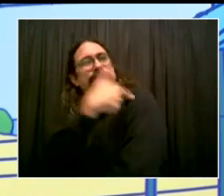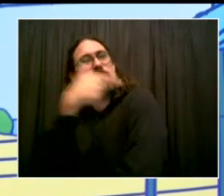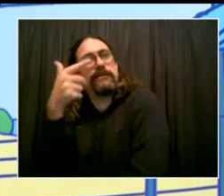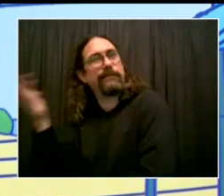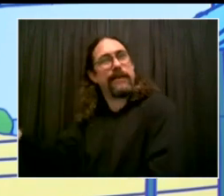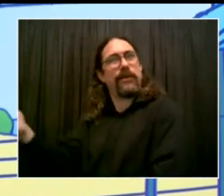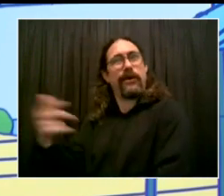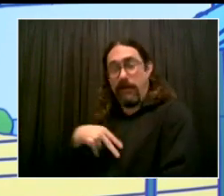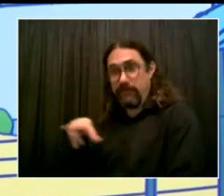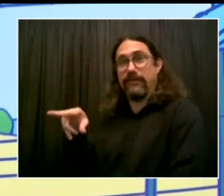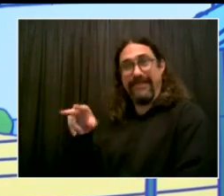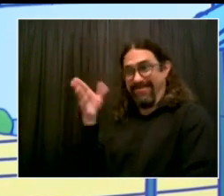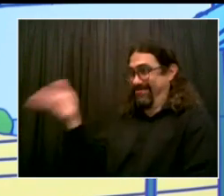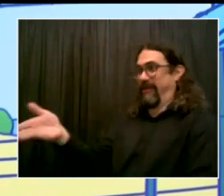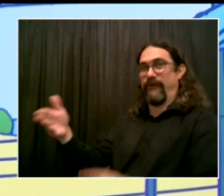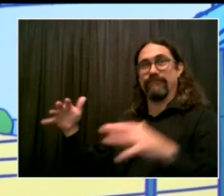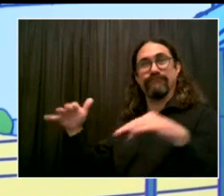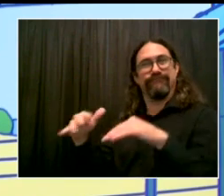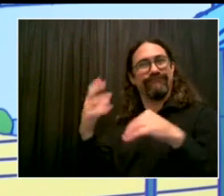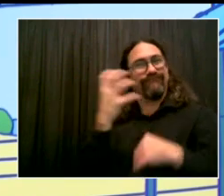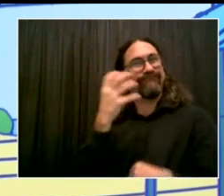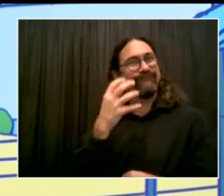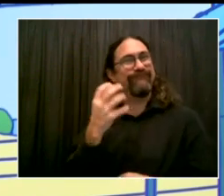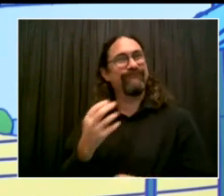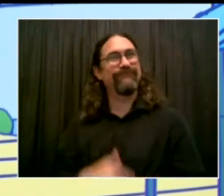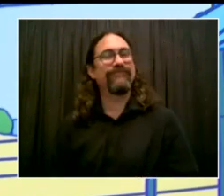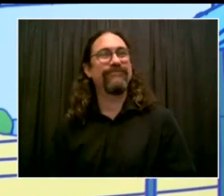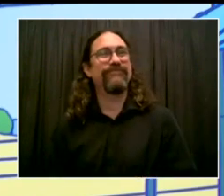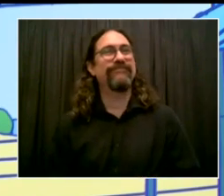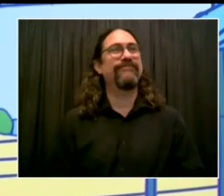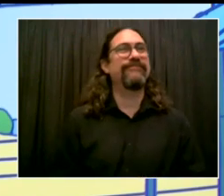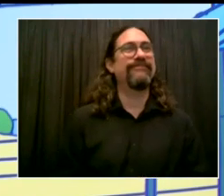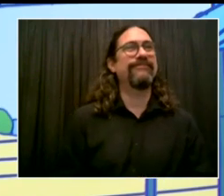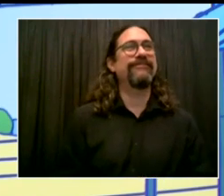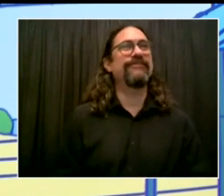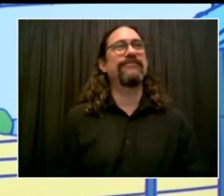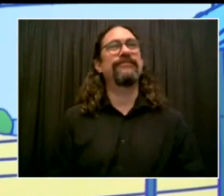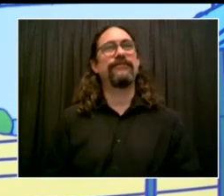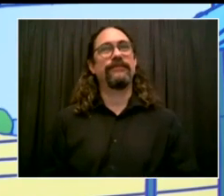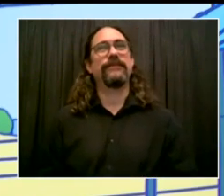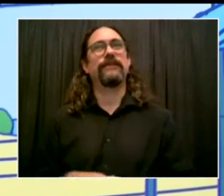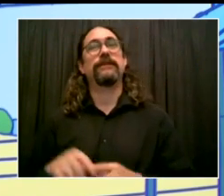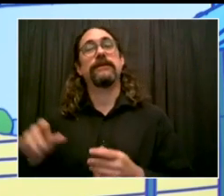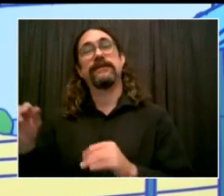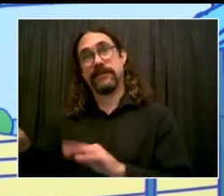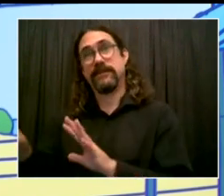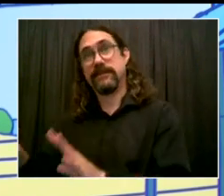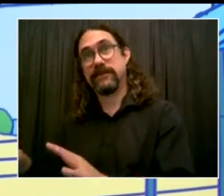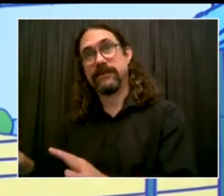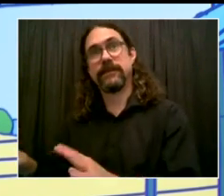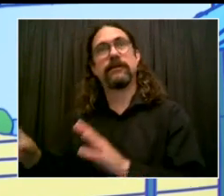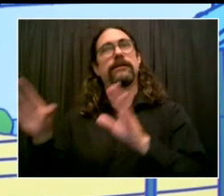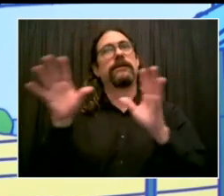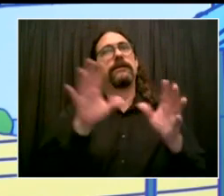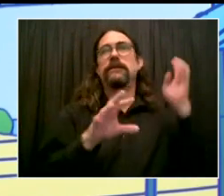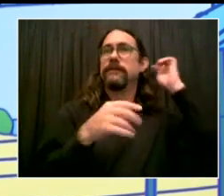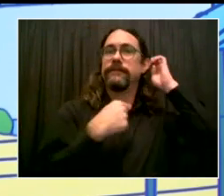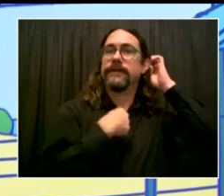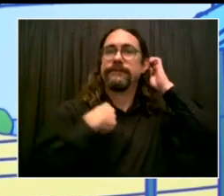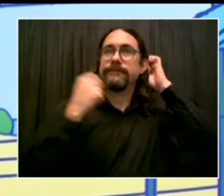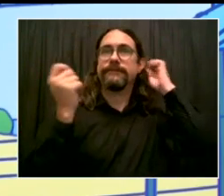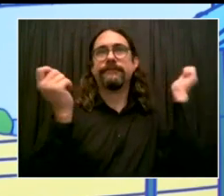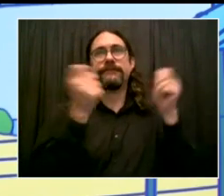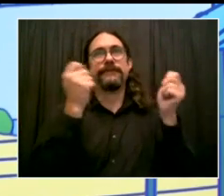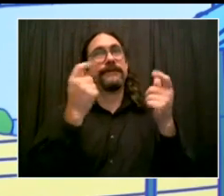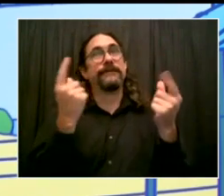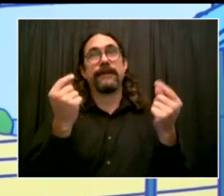on baseball, professional baseball, returning to Staten Island. I won't scoop us on that, borough president. We're going to have a lot to say about